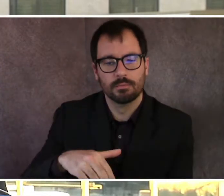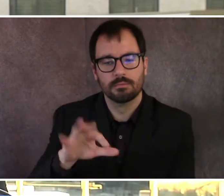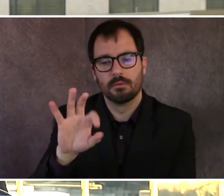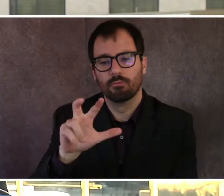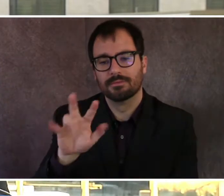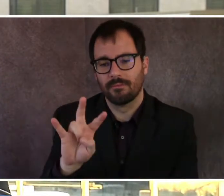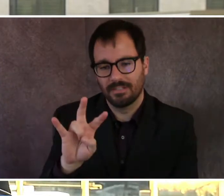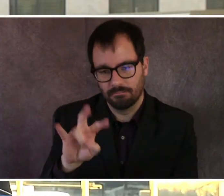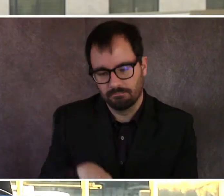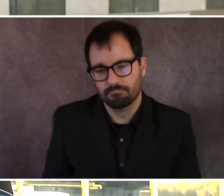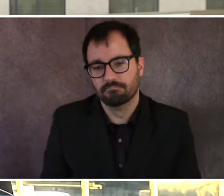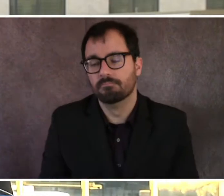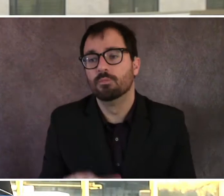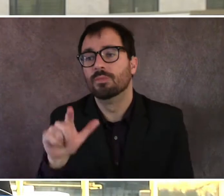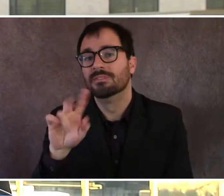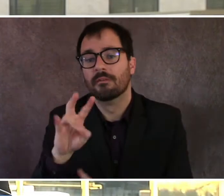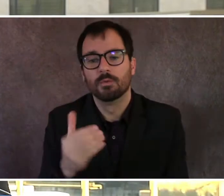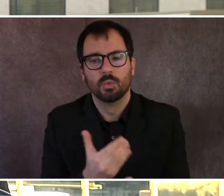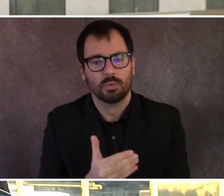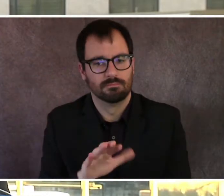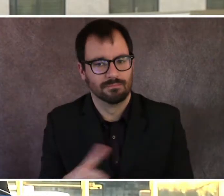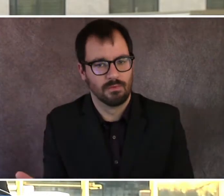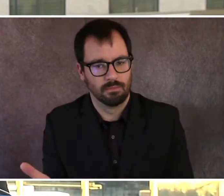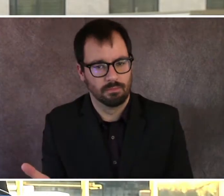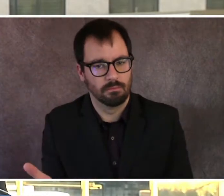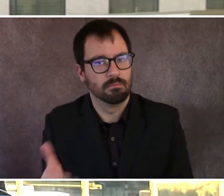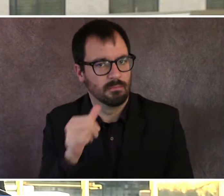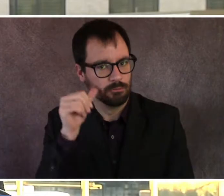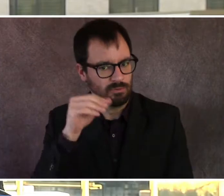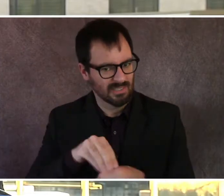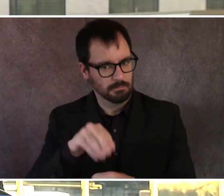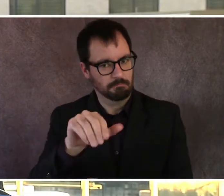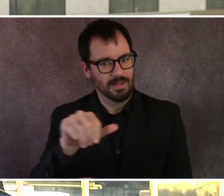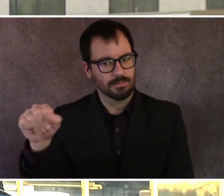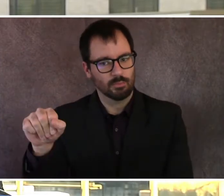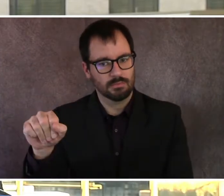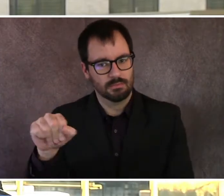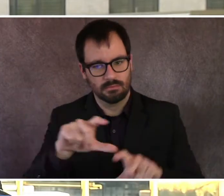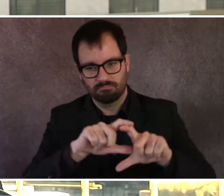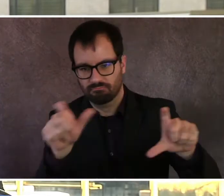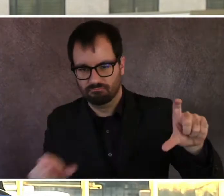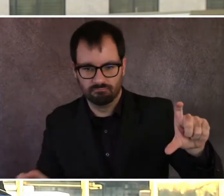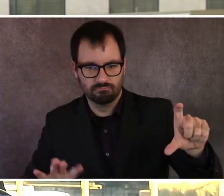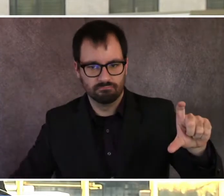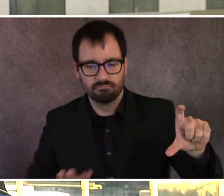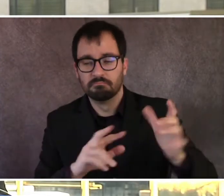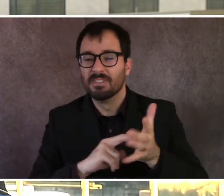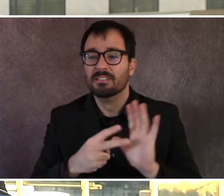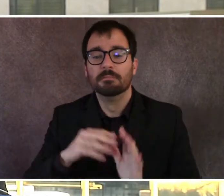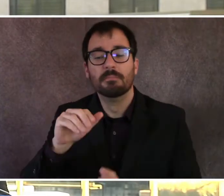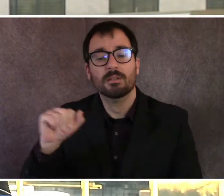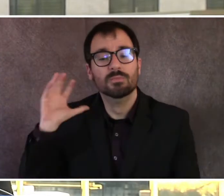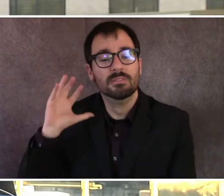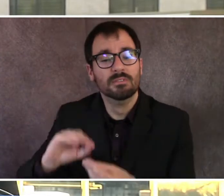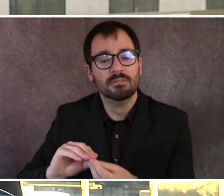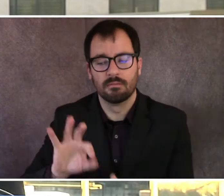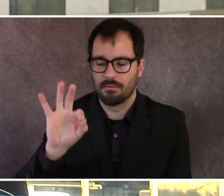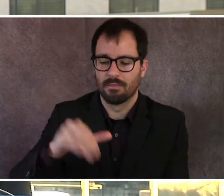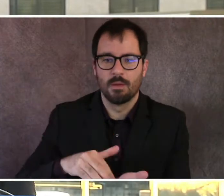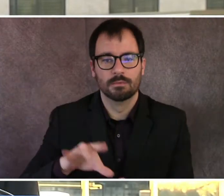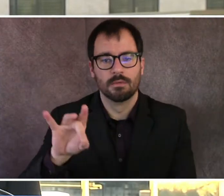in the Commonwealth, bringing the total of deaths in the Commonwealth of Massachusetts to 9,836. In Boston